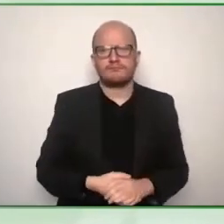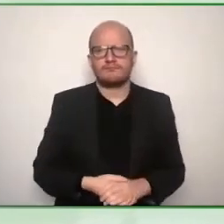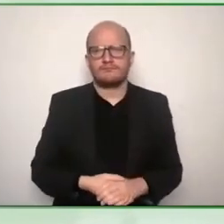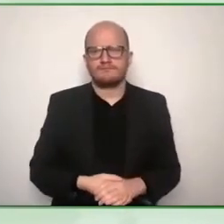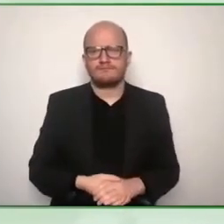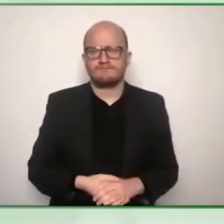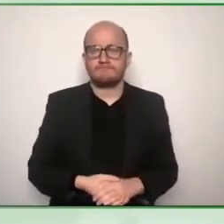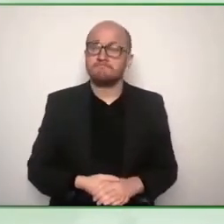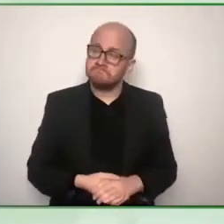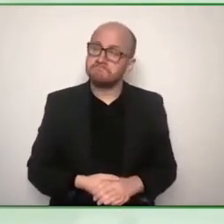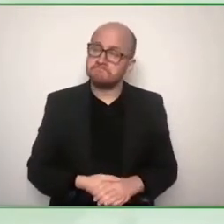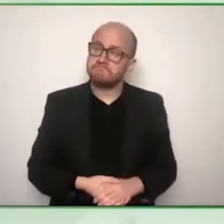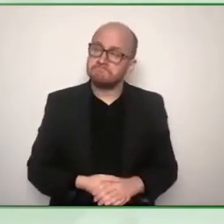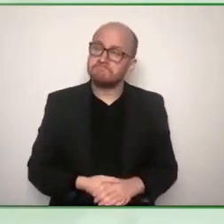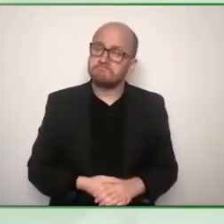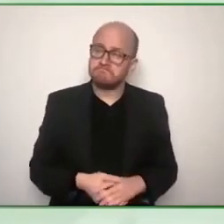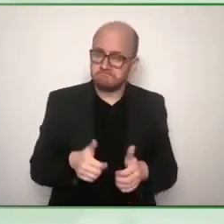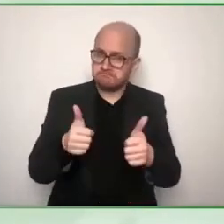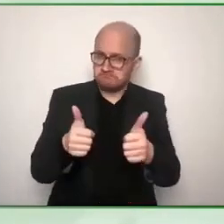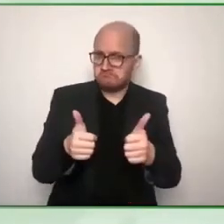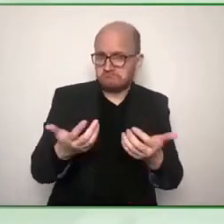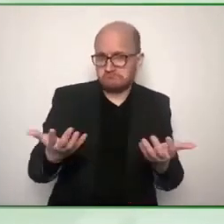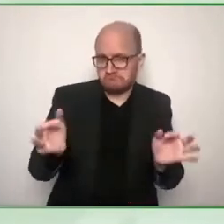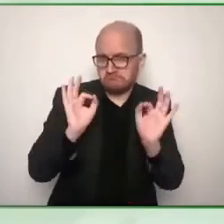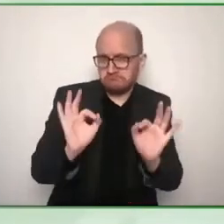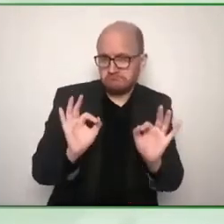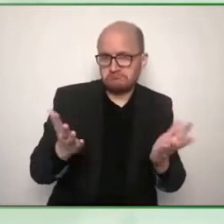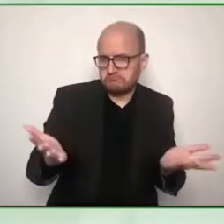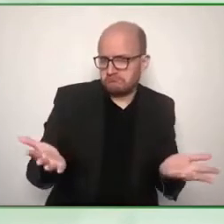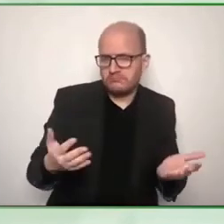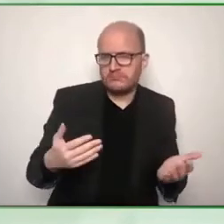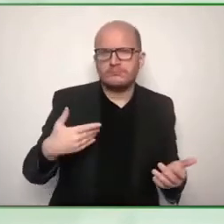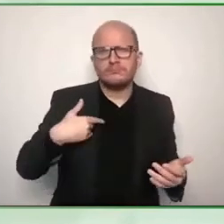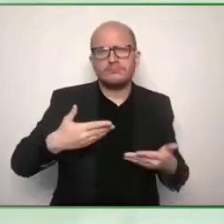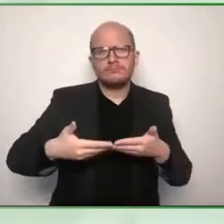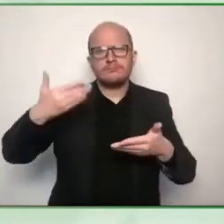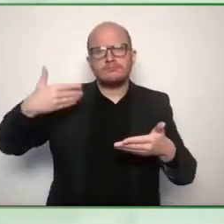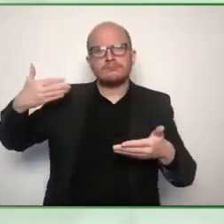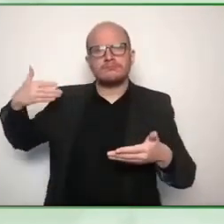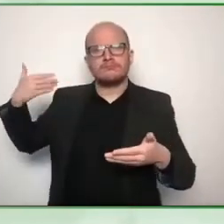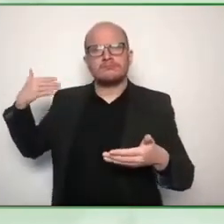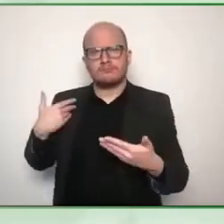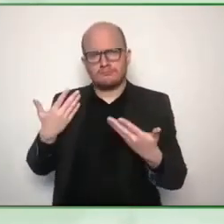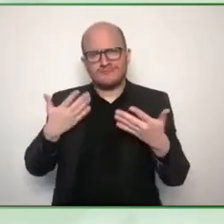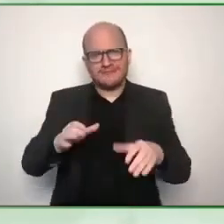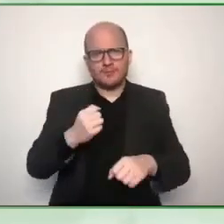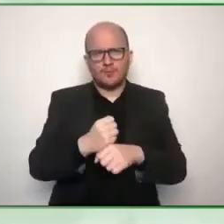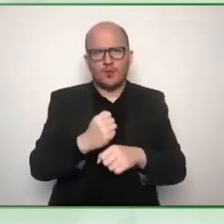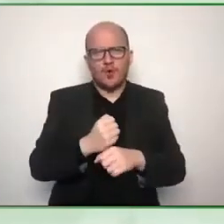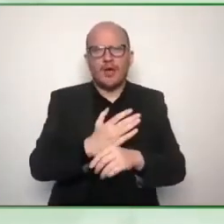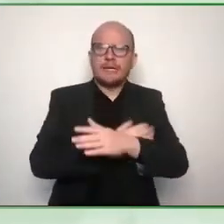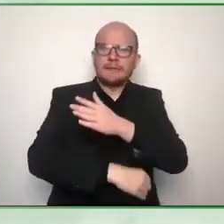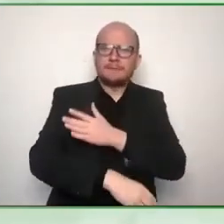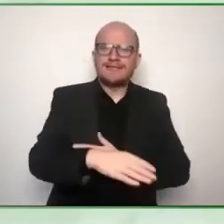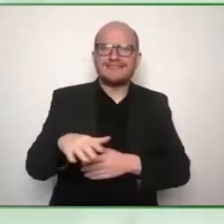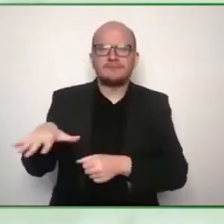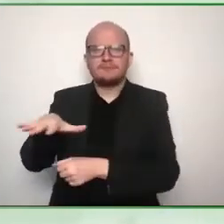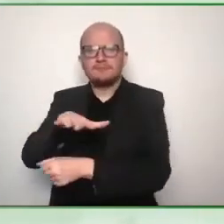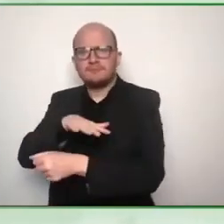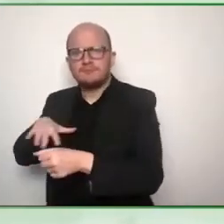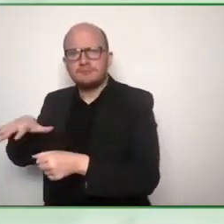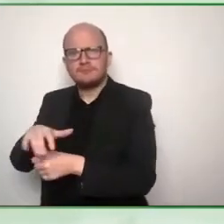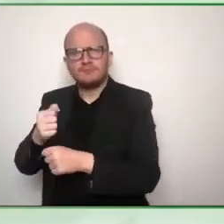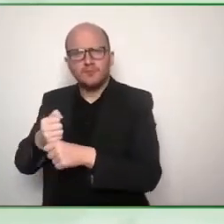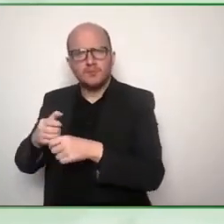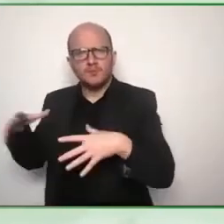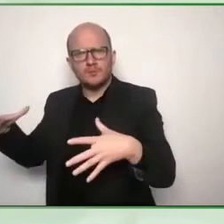was very lucky um as i said at the beginning i had a background in the disability sector and got a lot of contacts in the disability